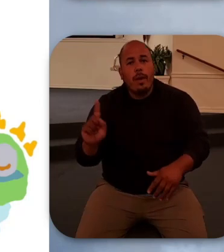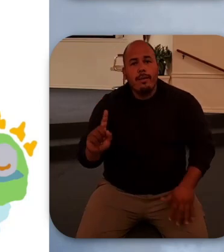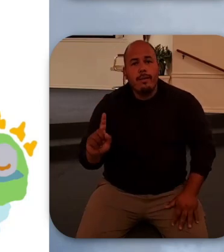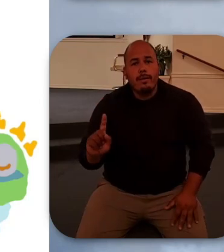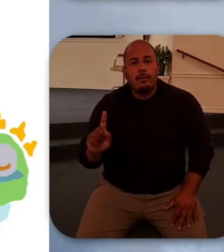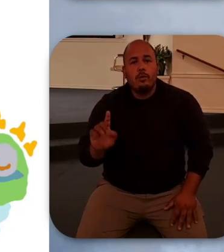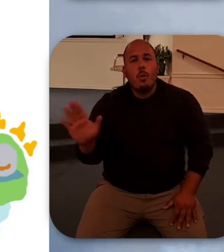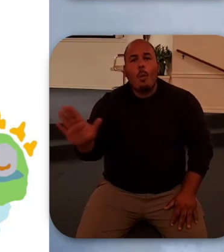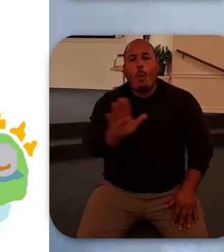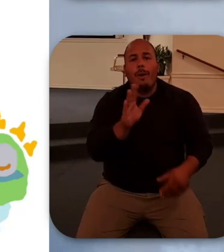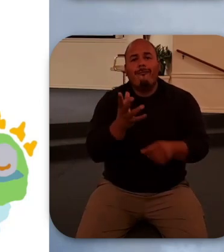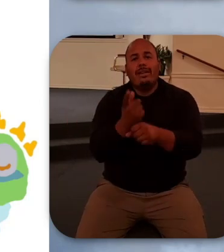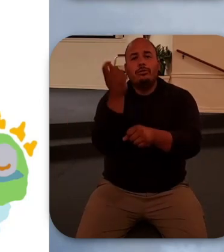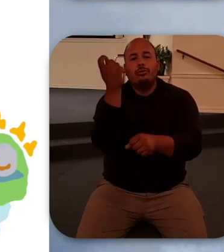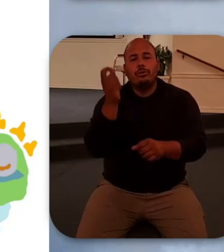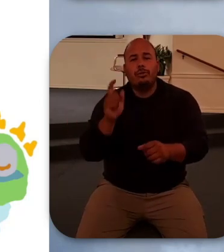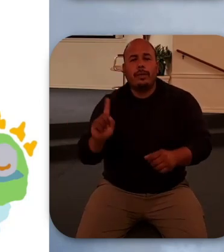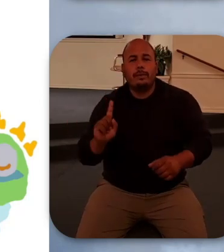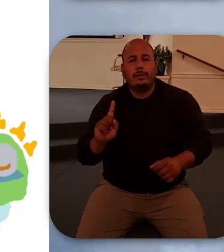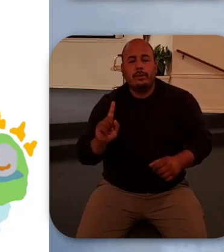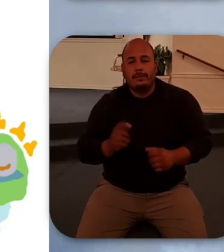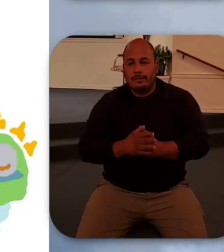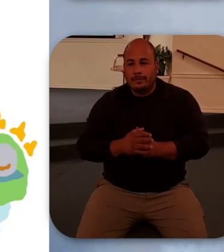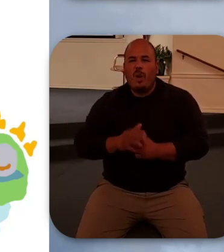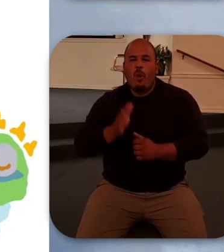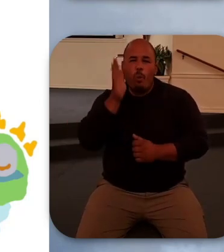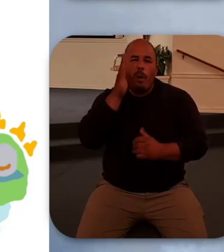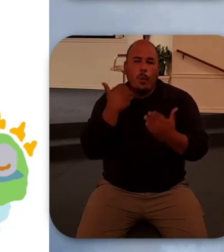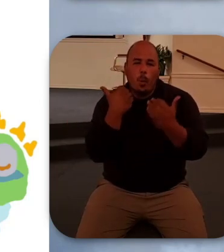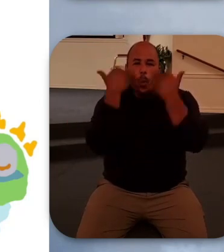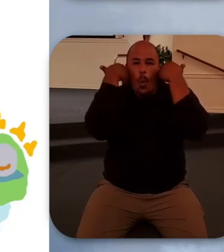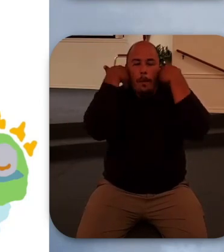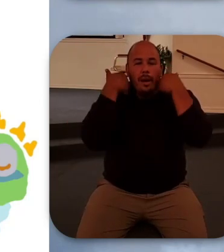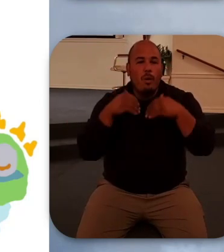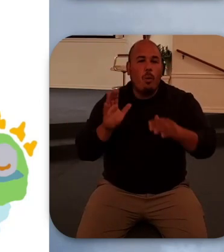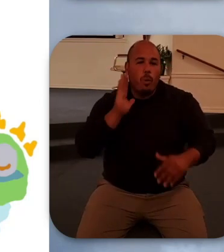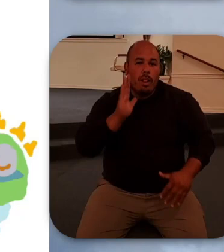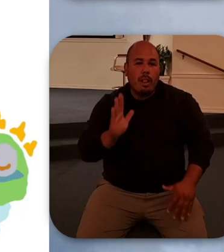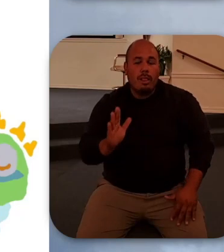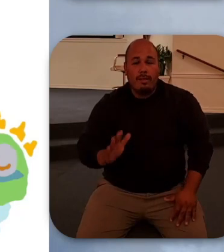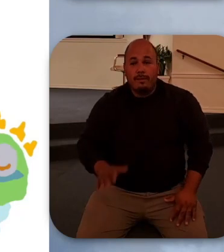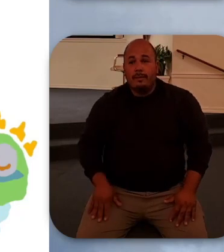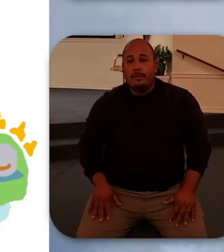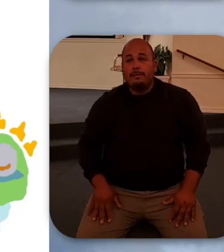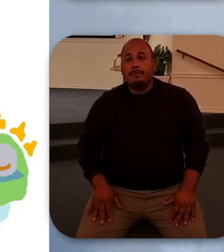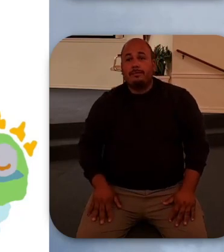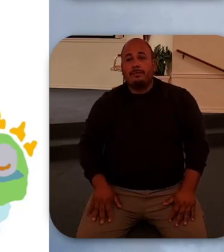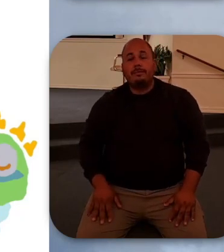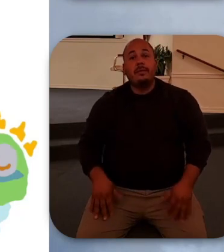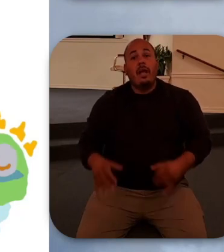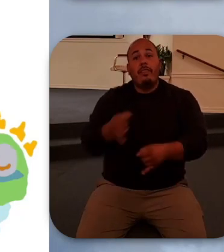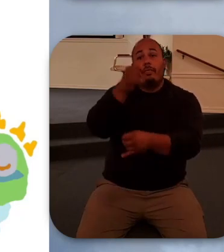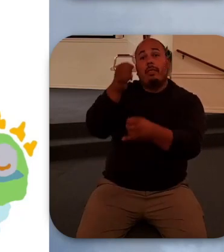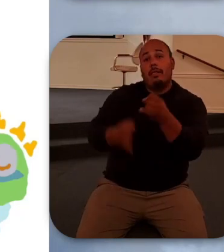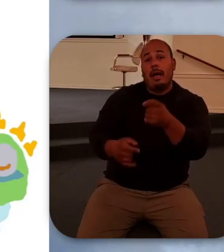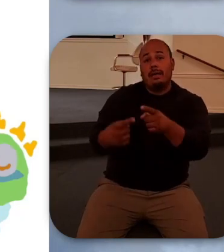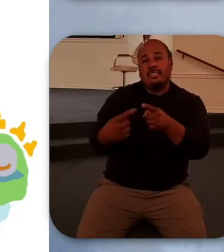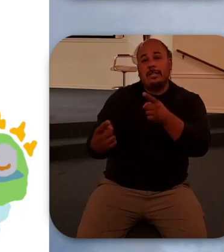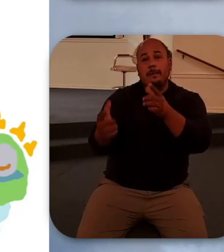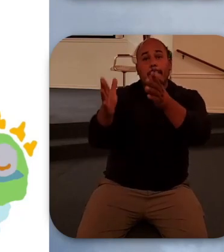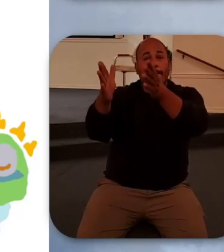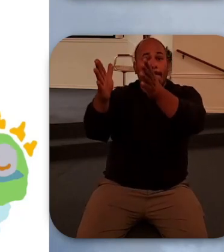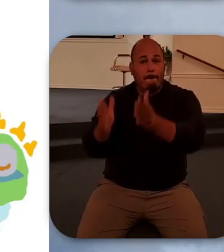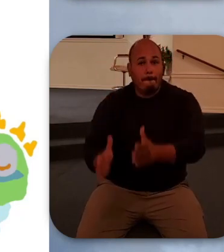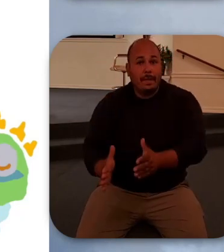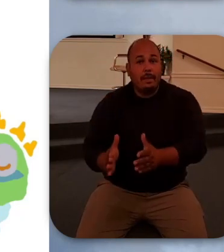up in eternal life 1st corinthians 15 verse 26 says the last enemy of god to be destroyed